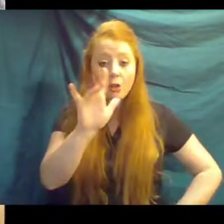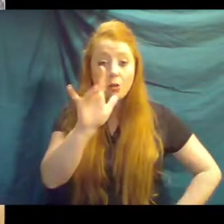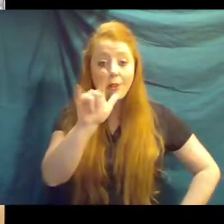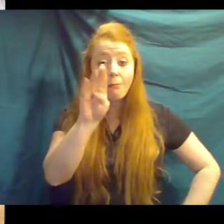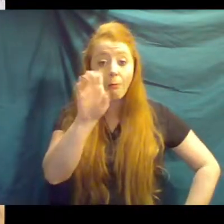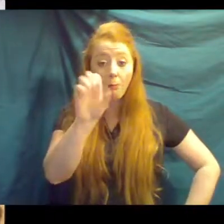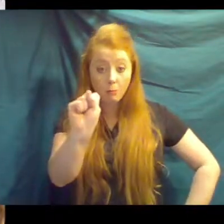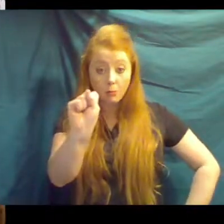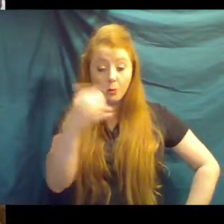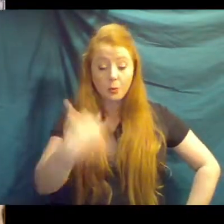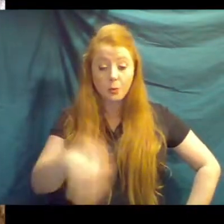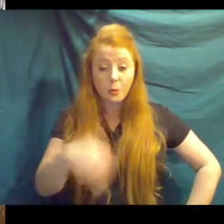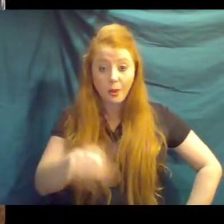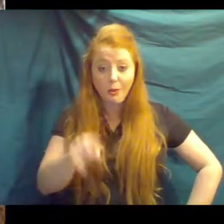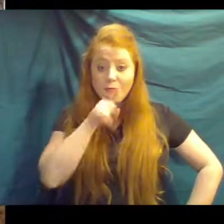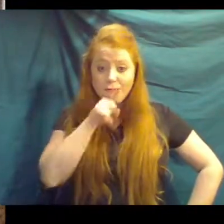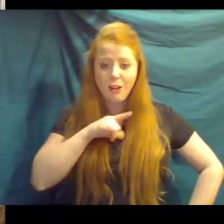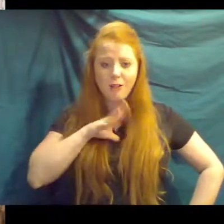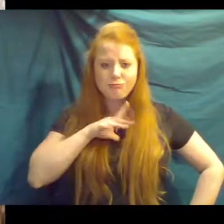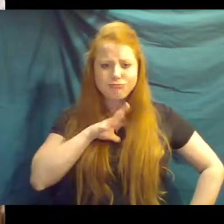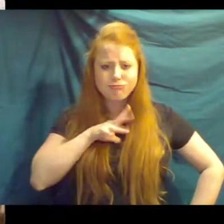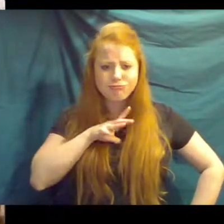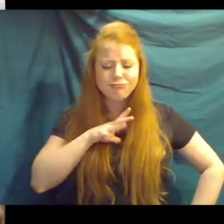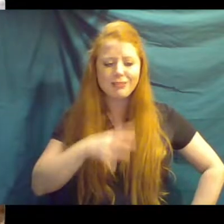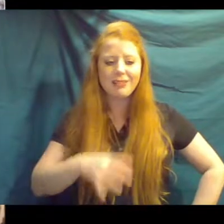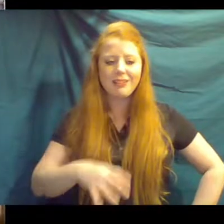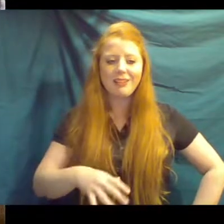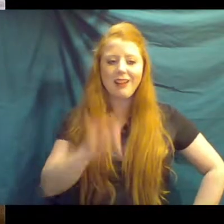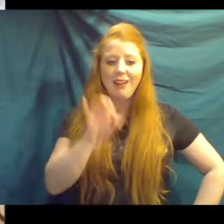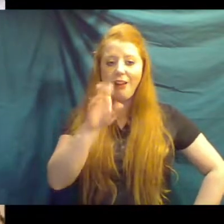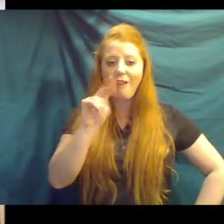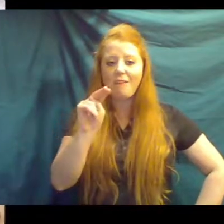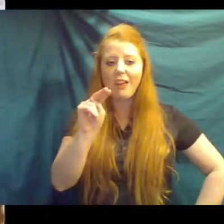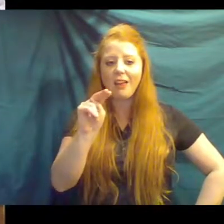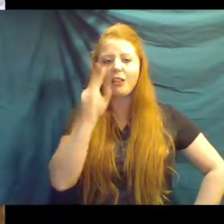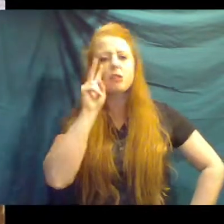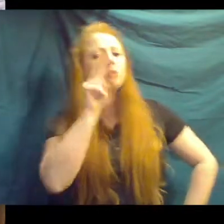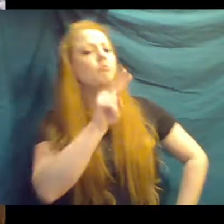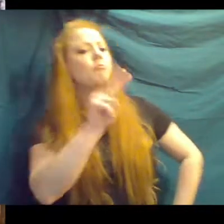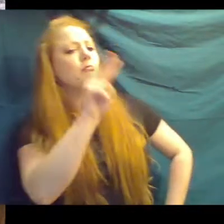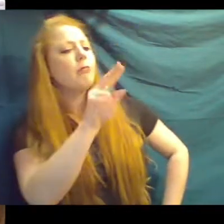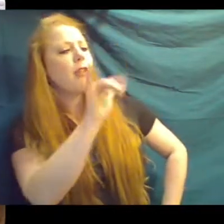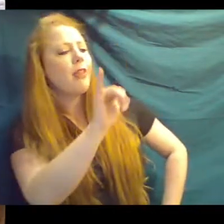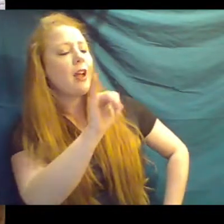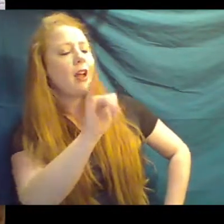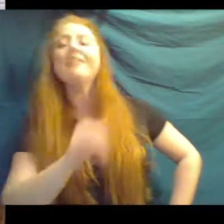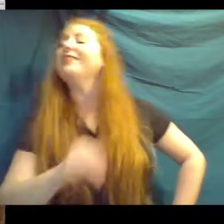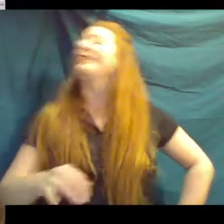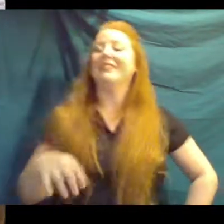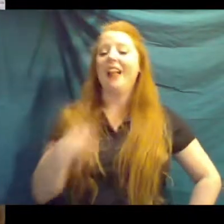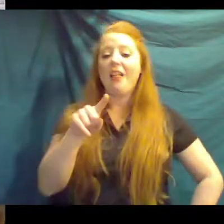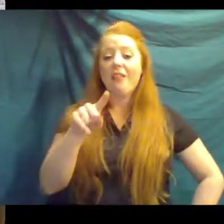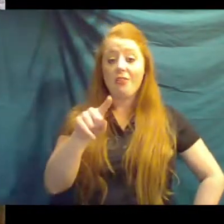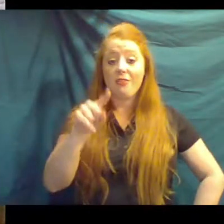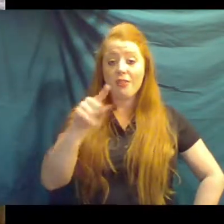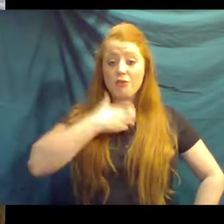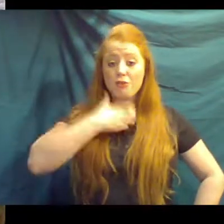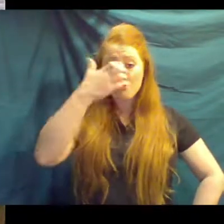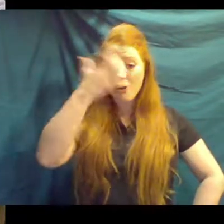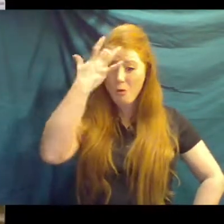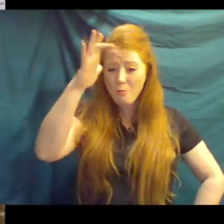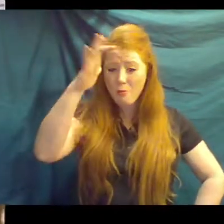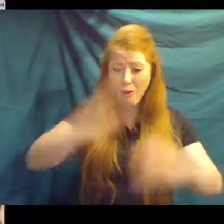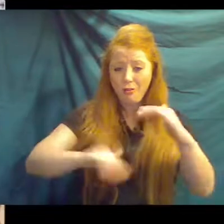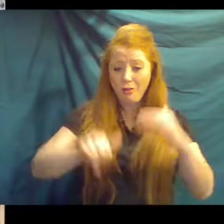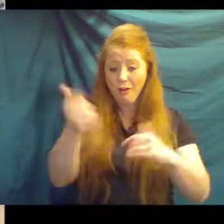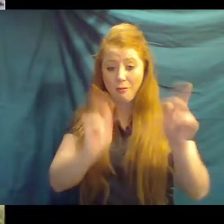are actually much smarter than a lot of people think or give them credit